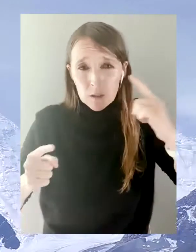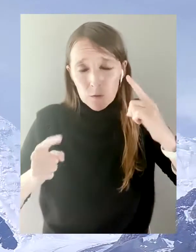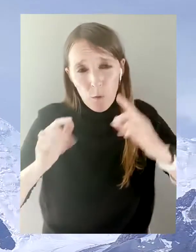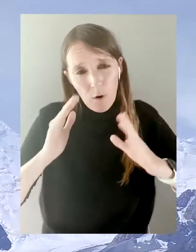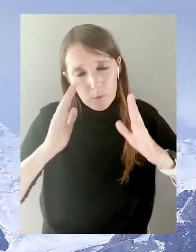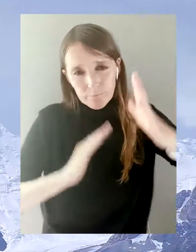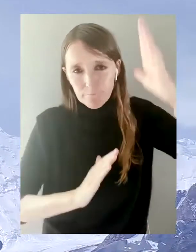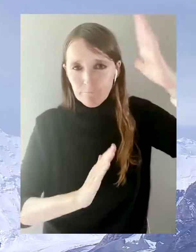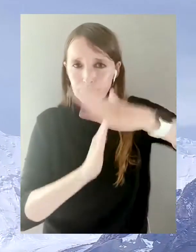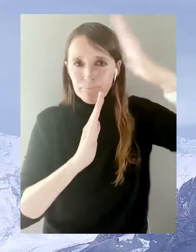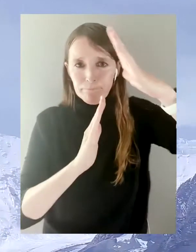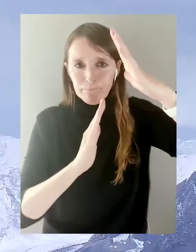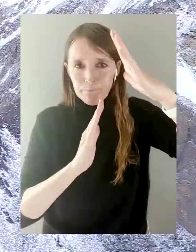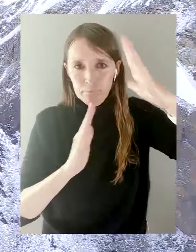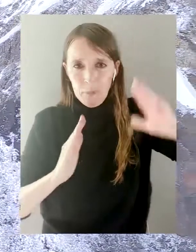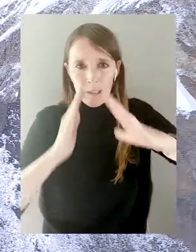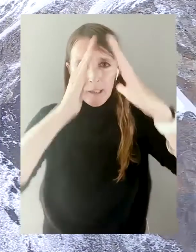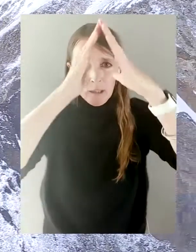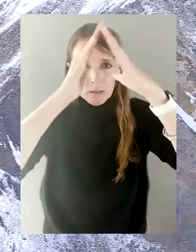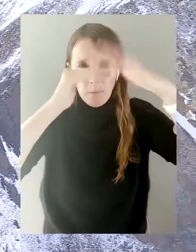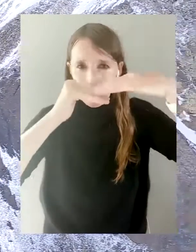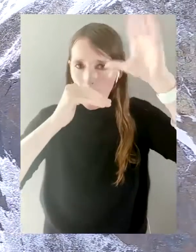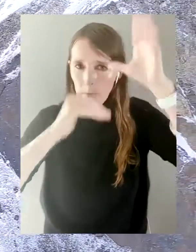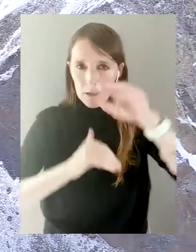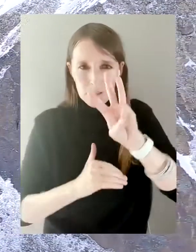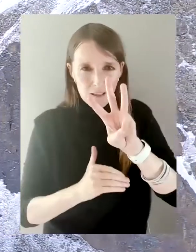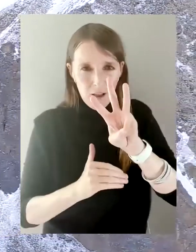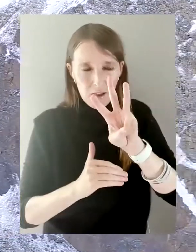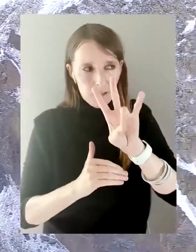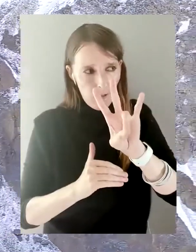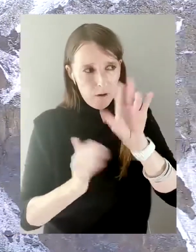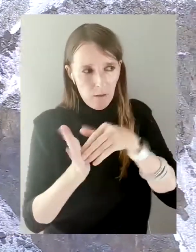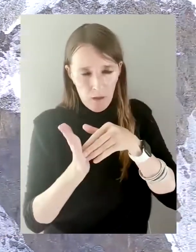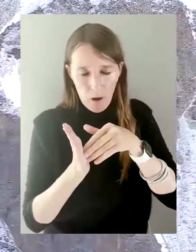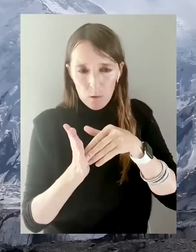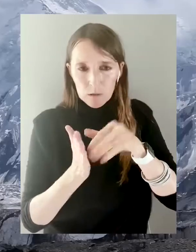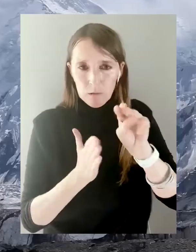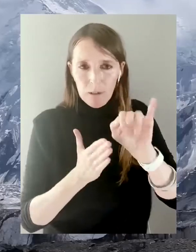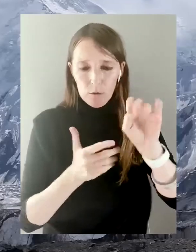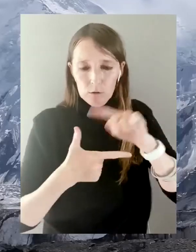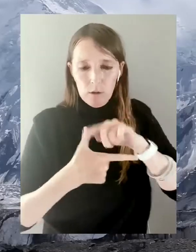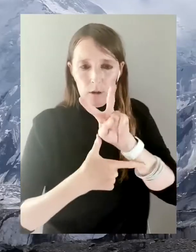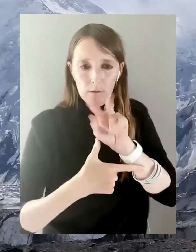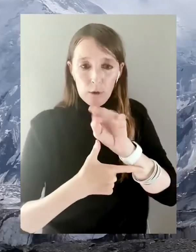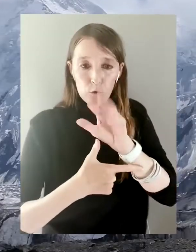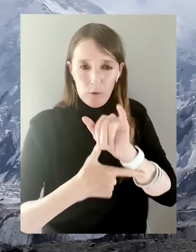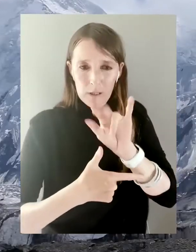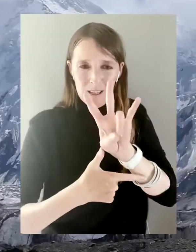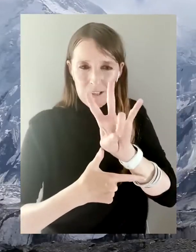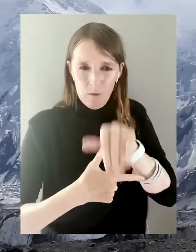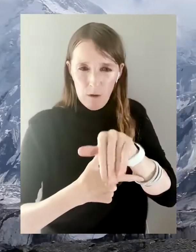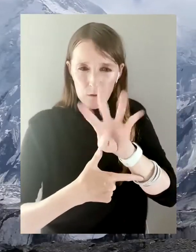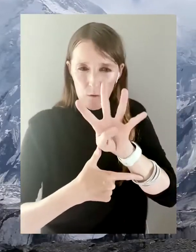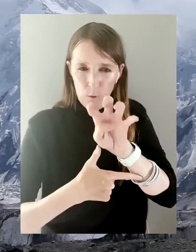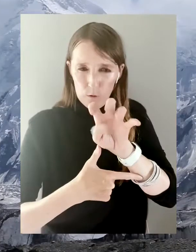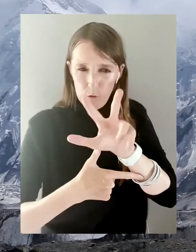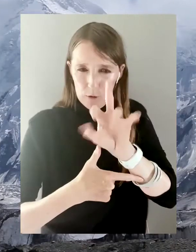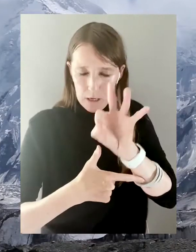boasts with the highest peaks that exceed over 7,000 meters, such as Victory Peak 7